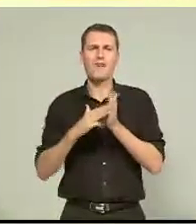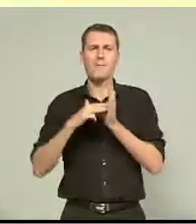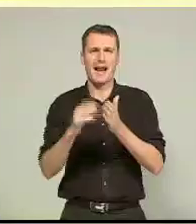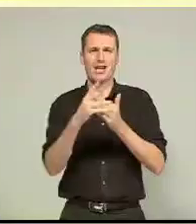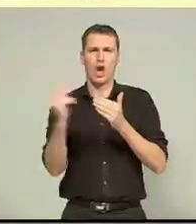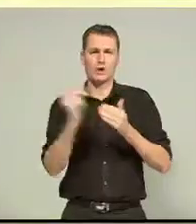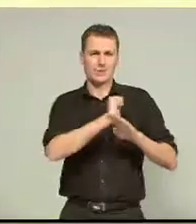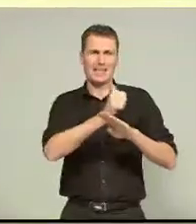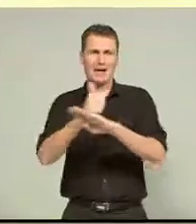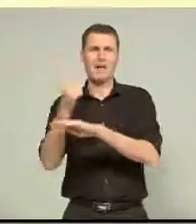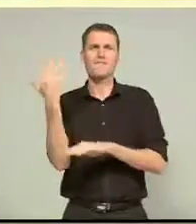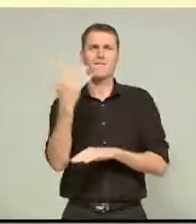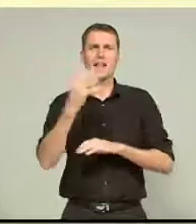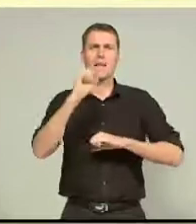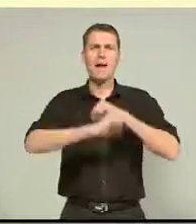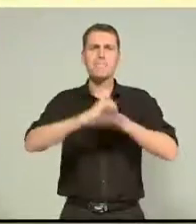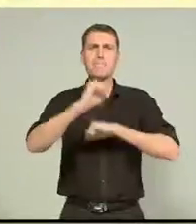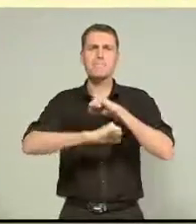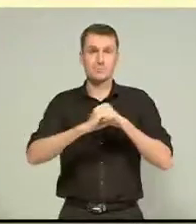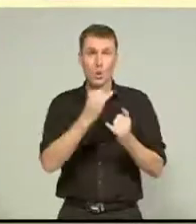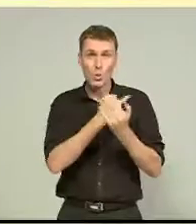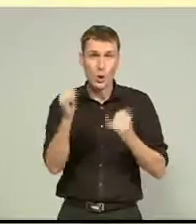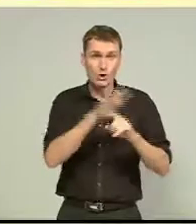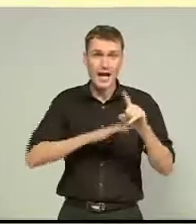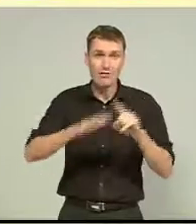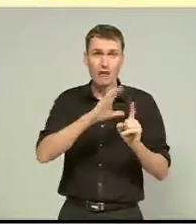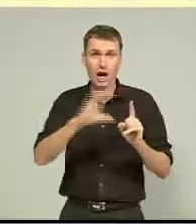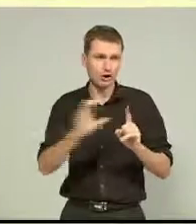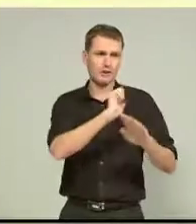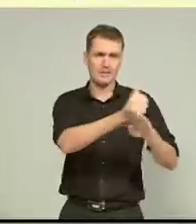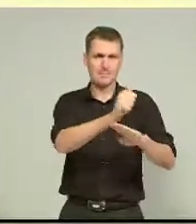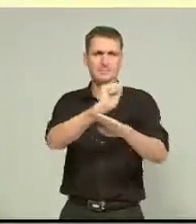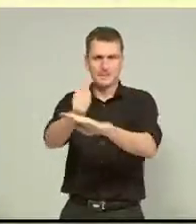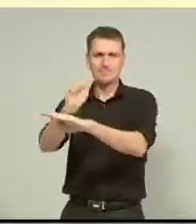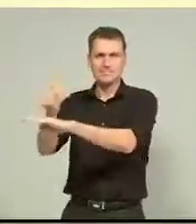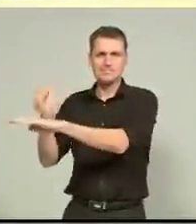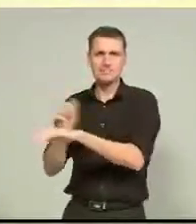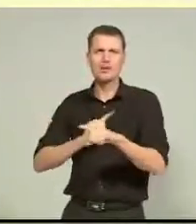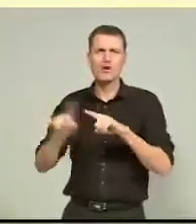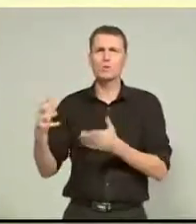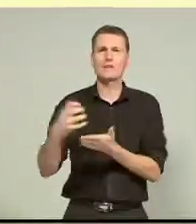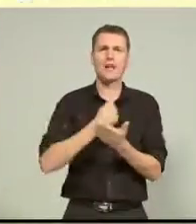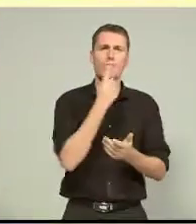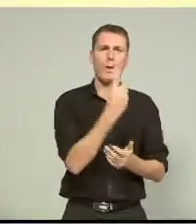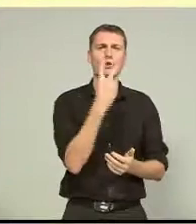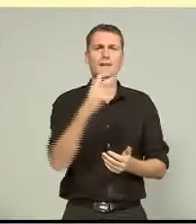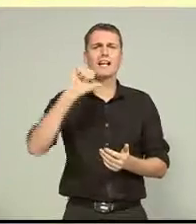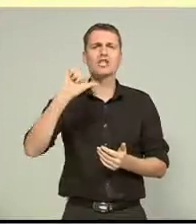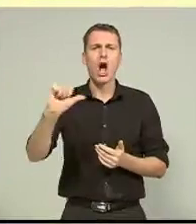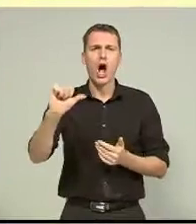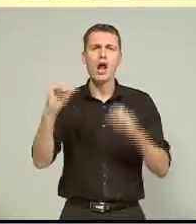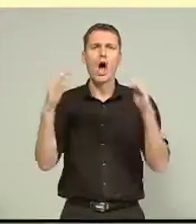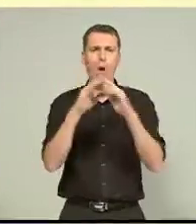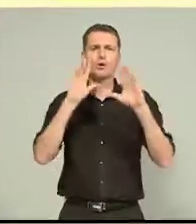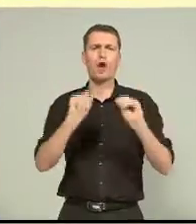of these temporary pumps around the worst affected areas in Christchurch, with the hopes of saving 129 homes from severe